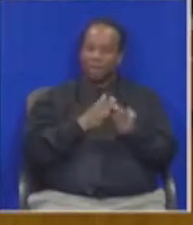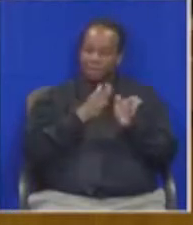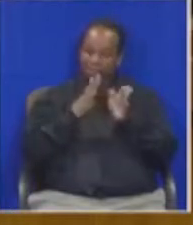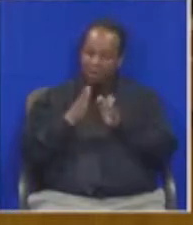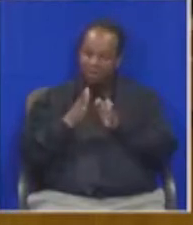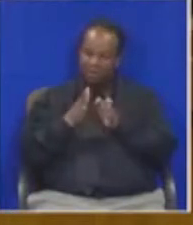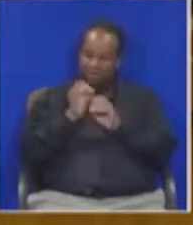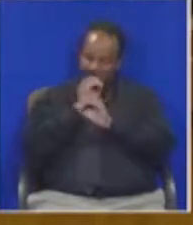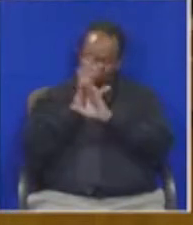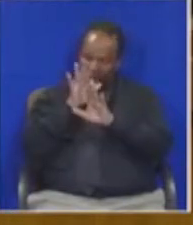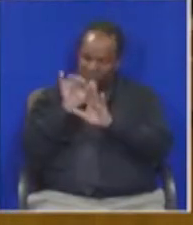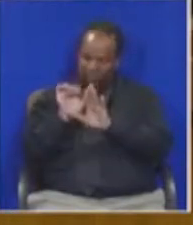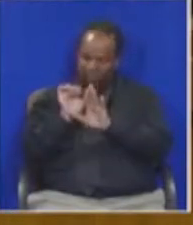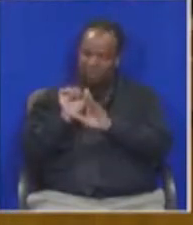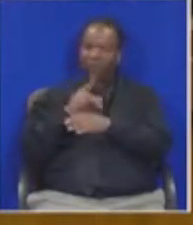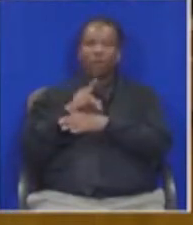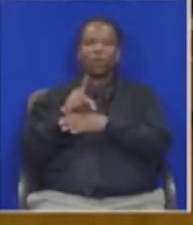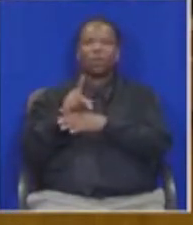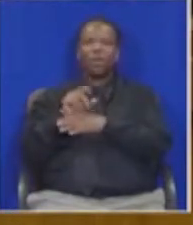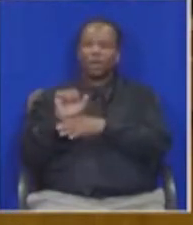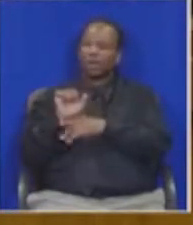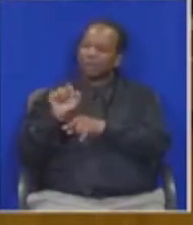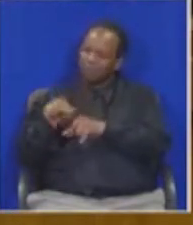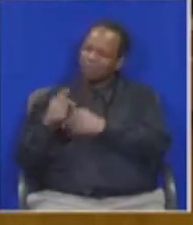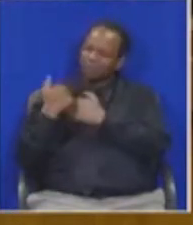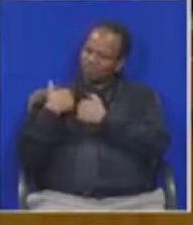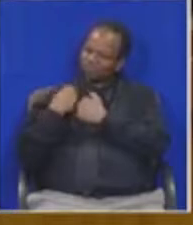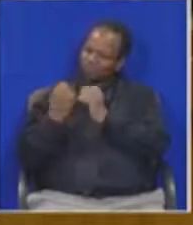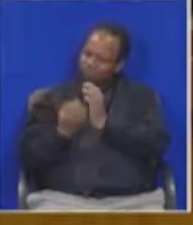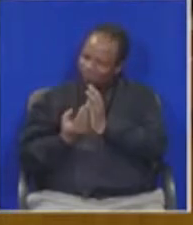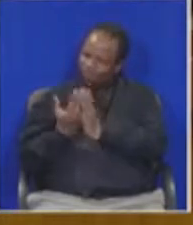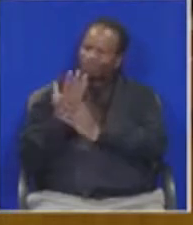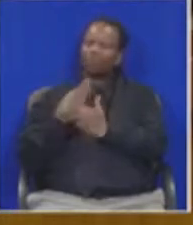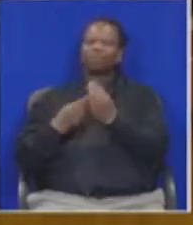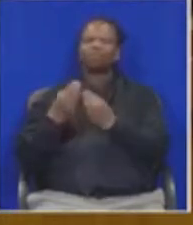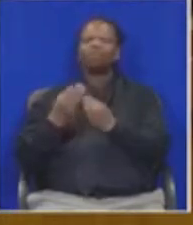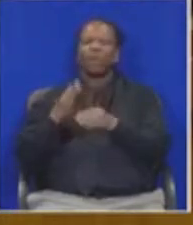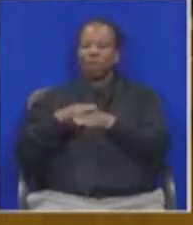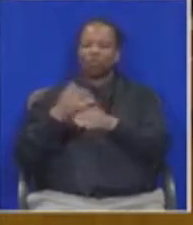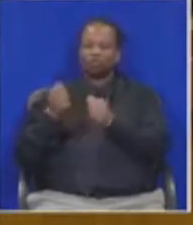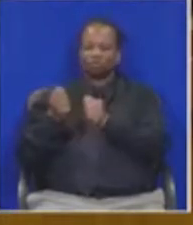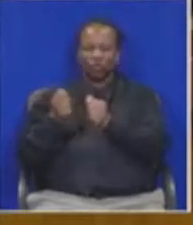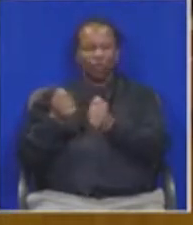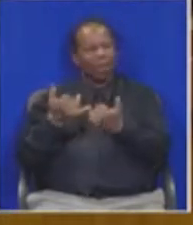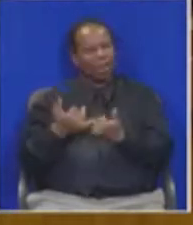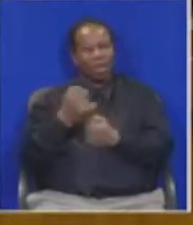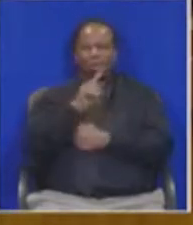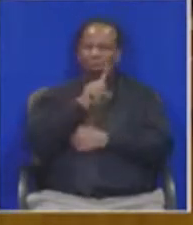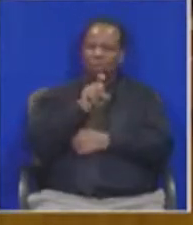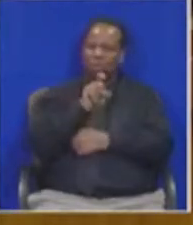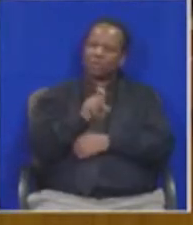plan, the main focus of which was to stimulate economic growth and to create jobs. The question arises then,